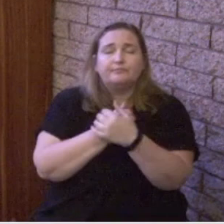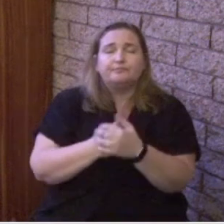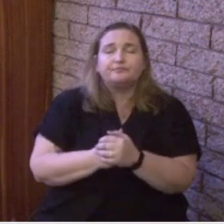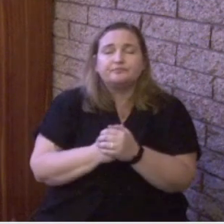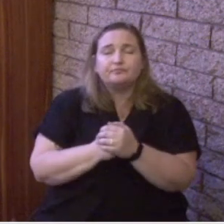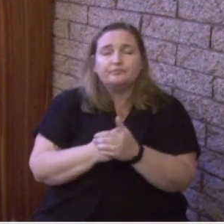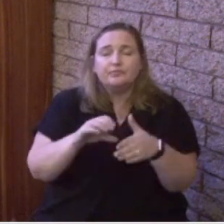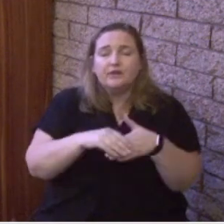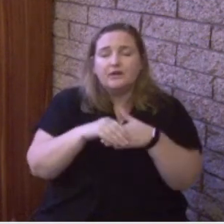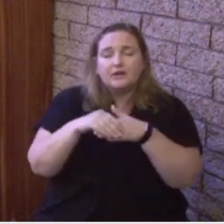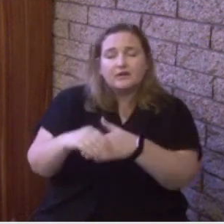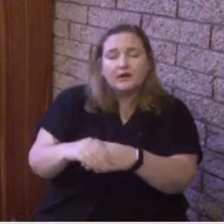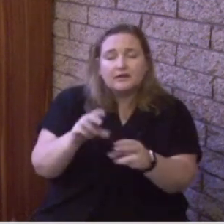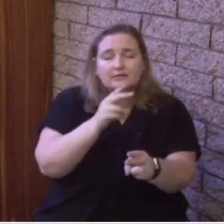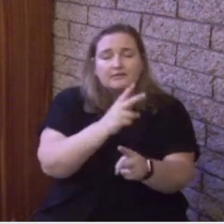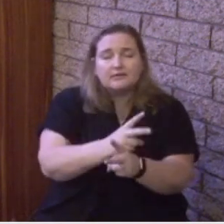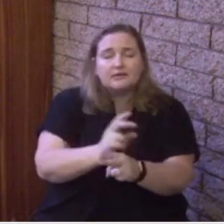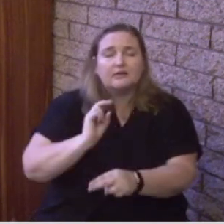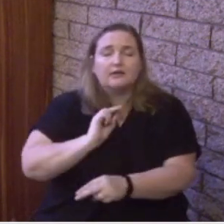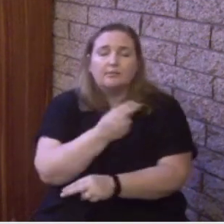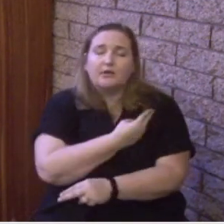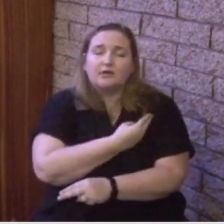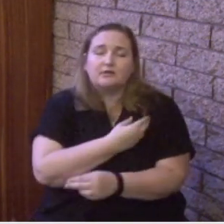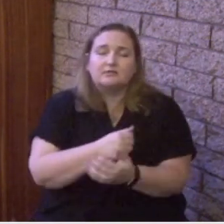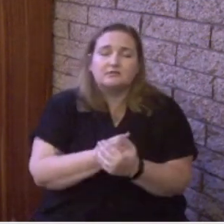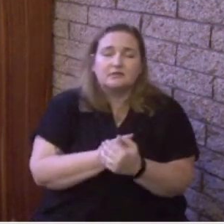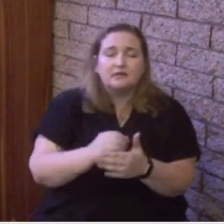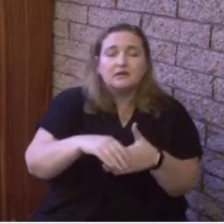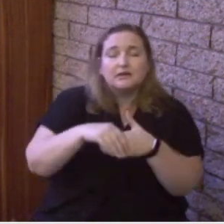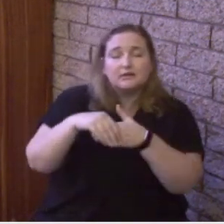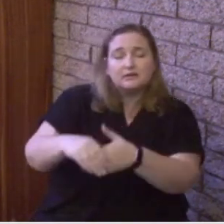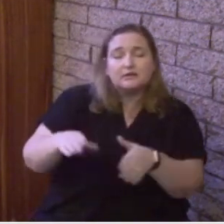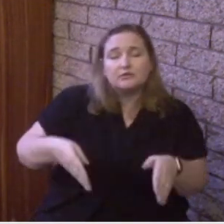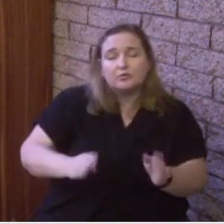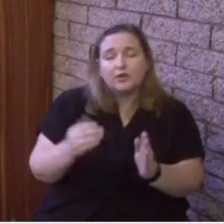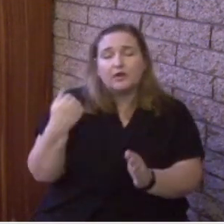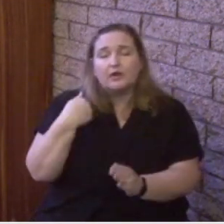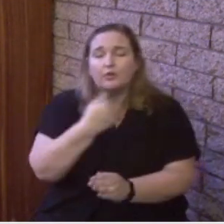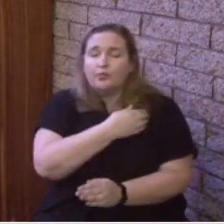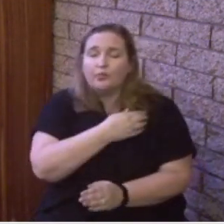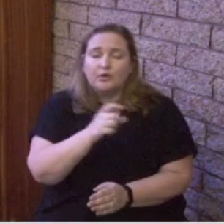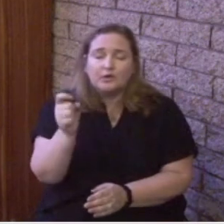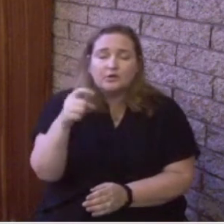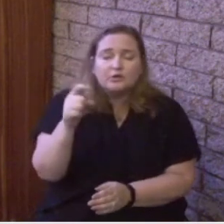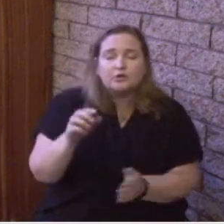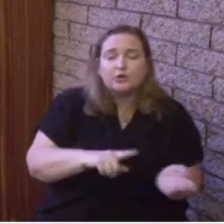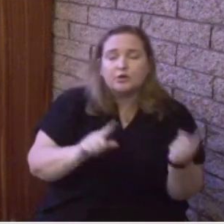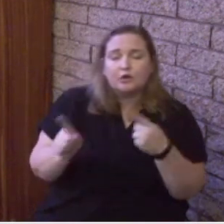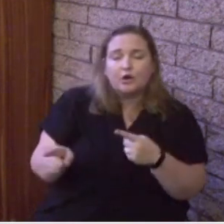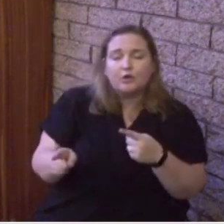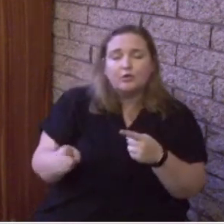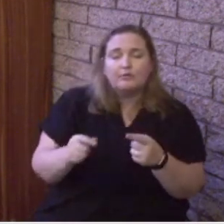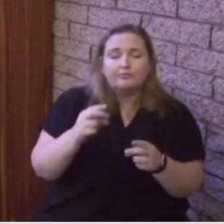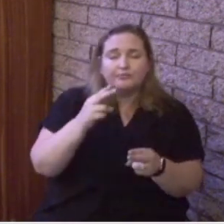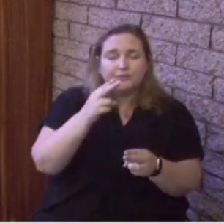guide us and keep us and lead us in the way that we should go. In Jesus' name, Amen.